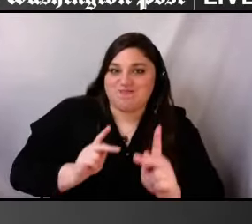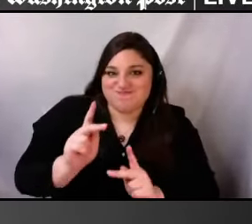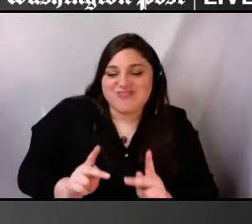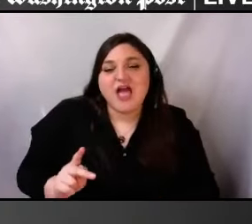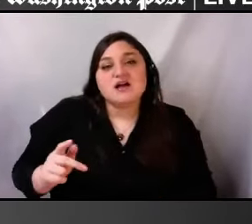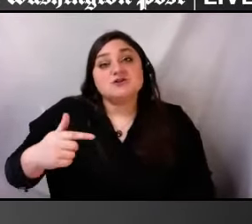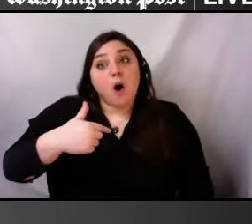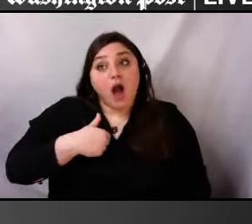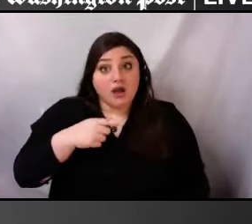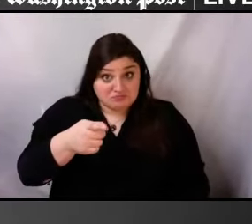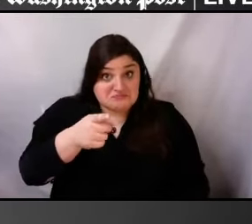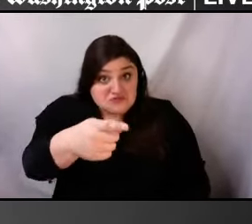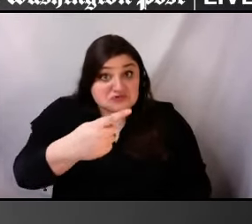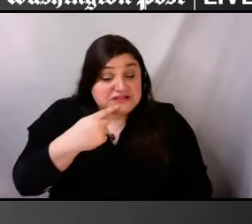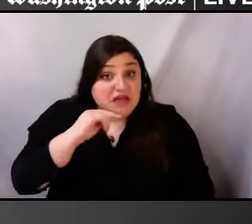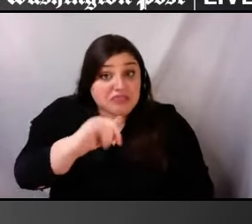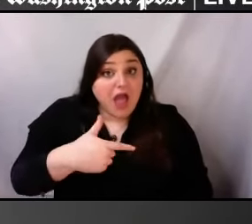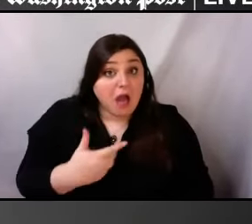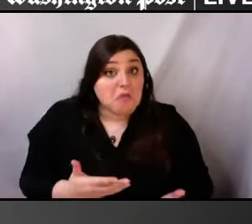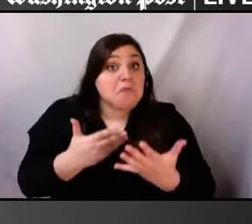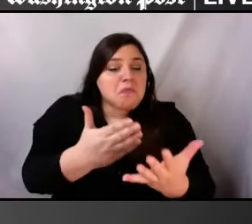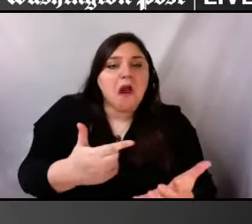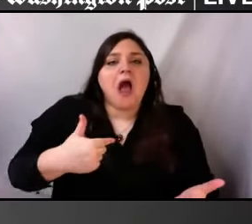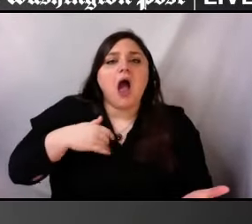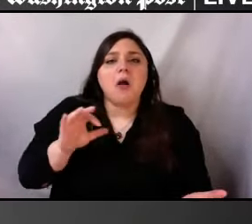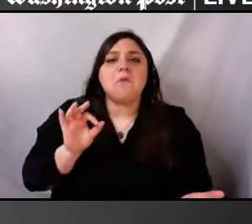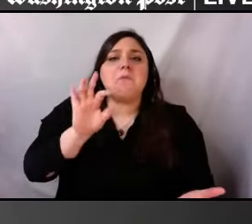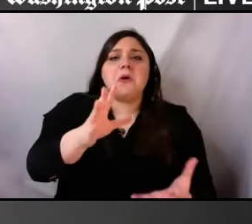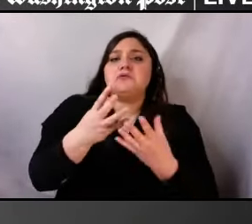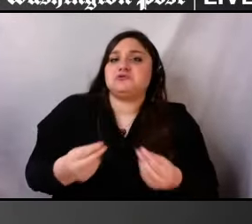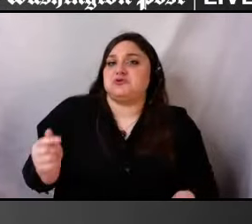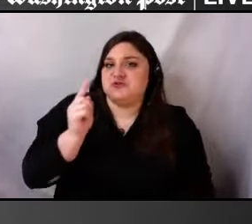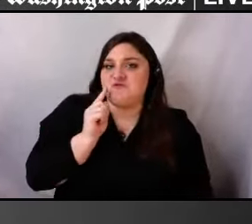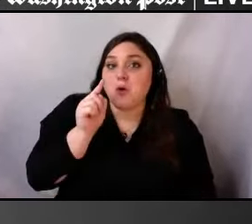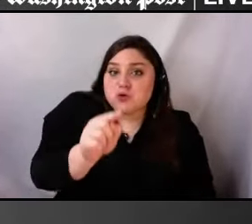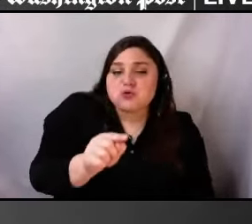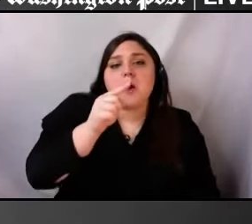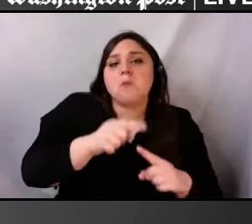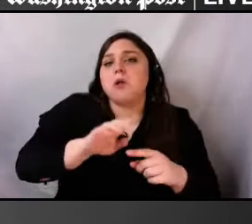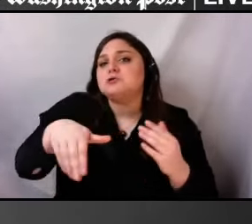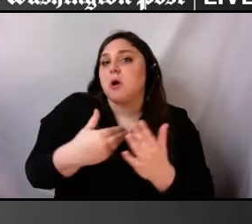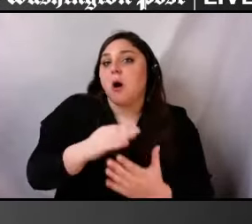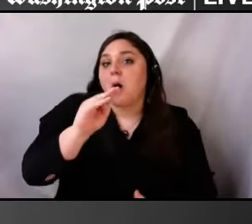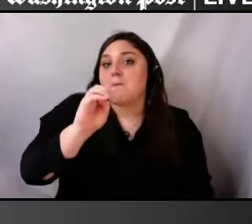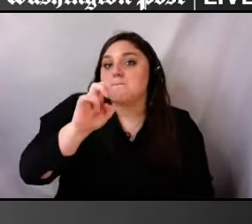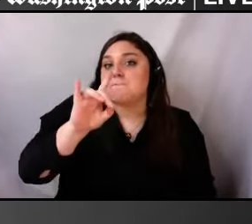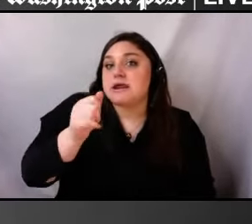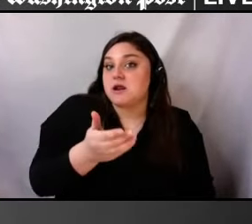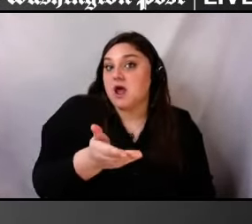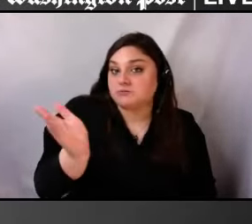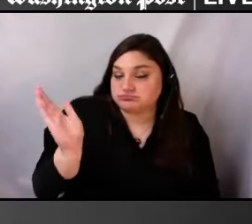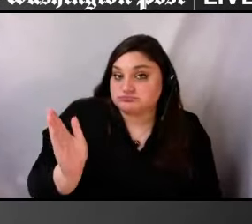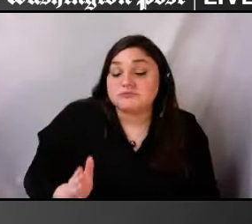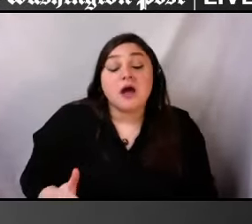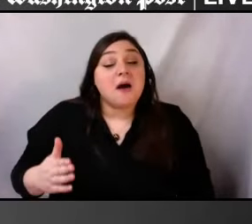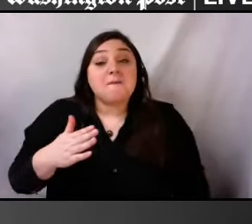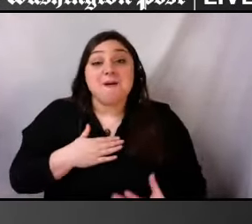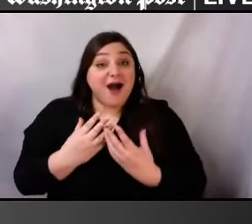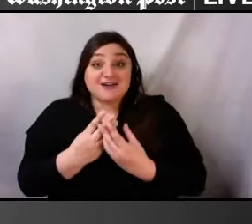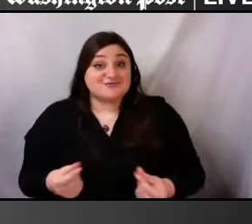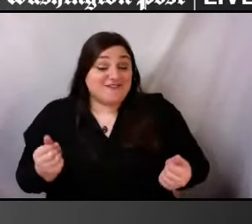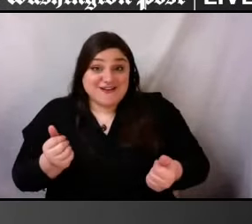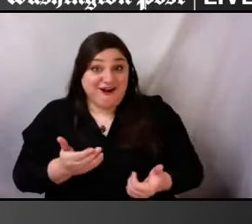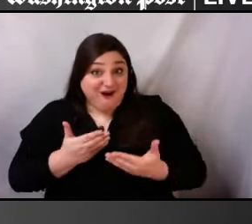all media outlets, and it's a very simple solution. And it's so simple that sometimes it gets lost